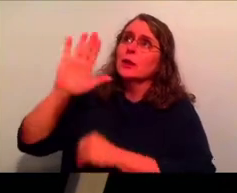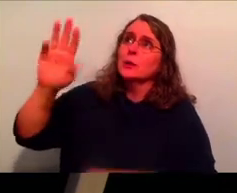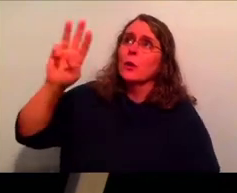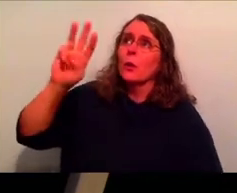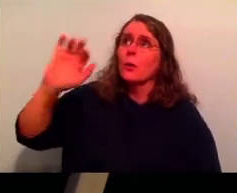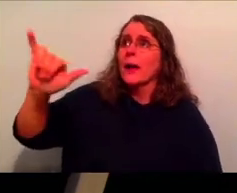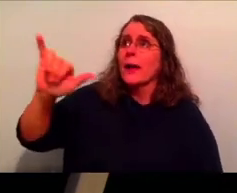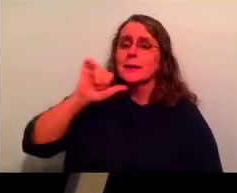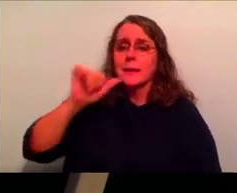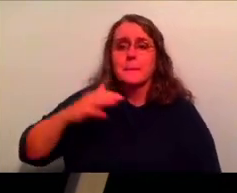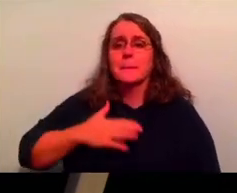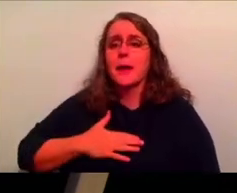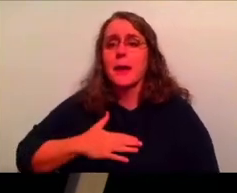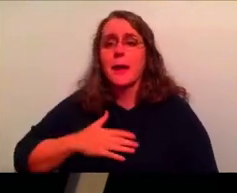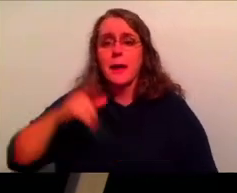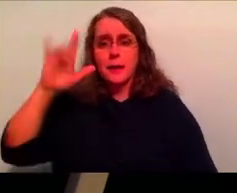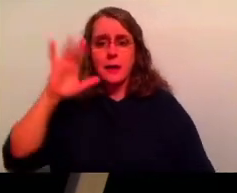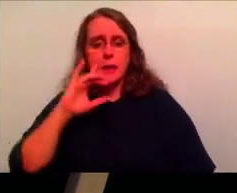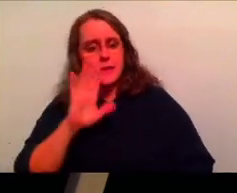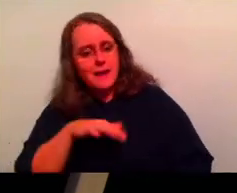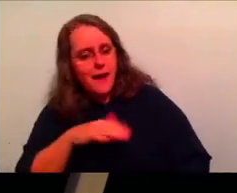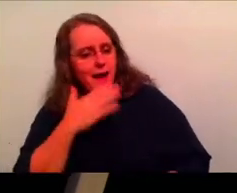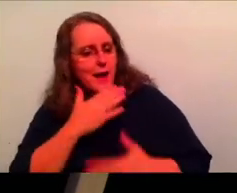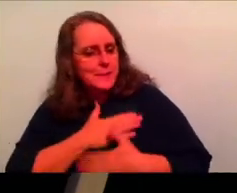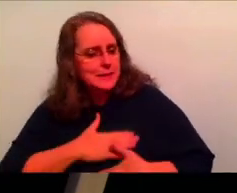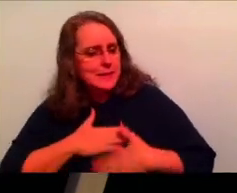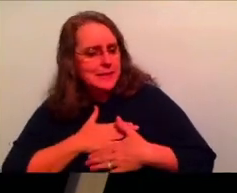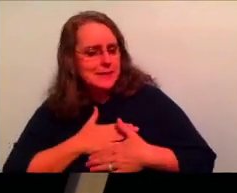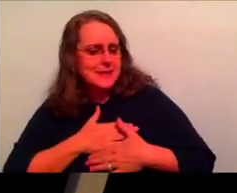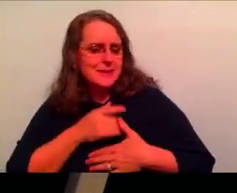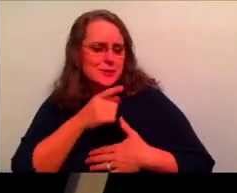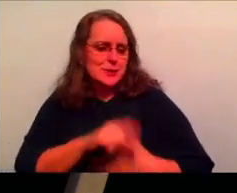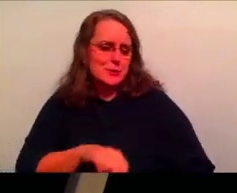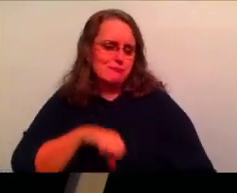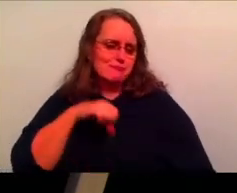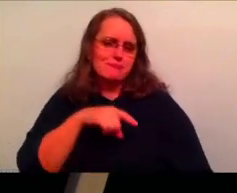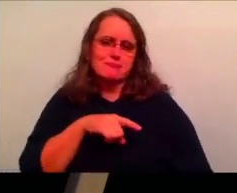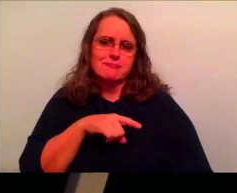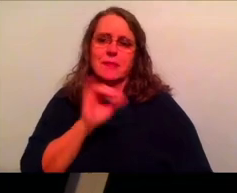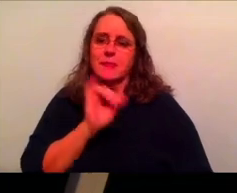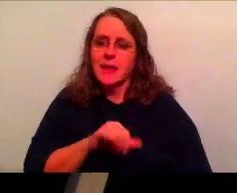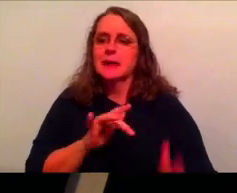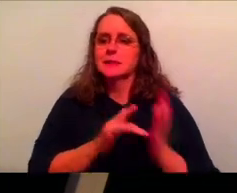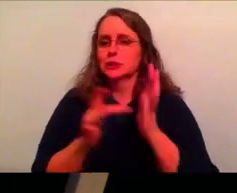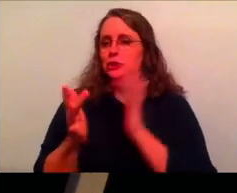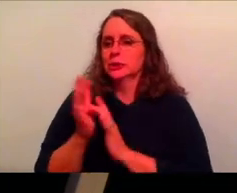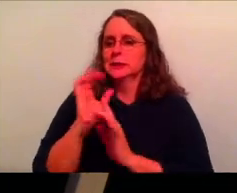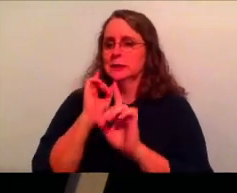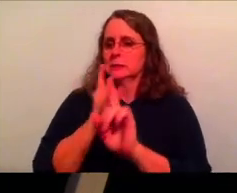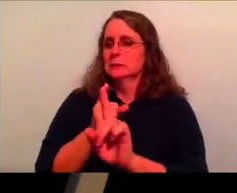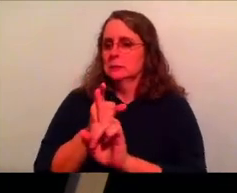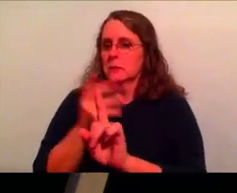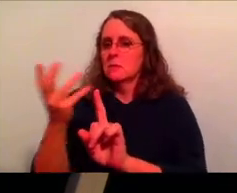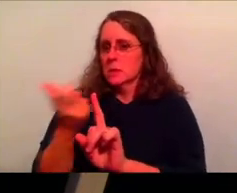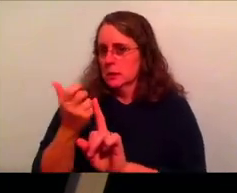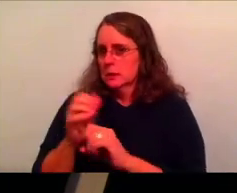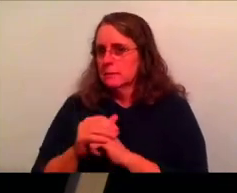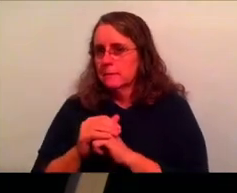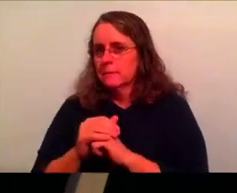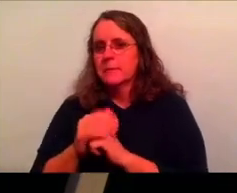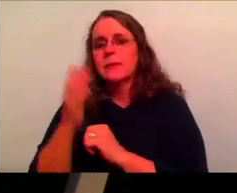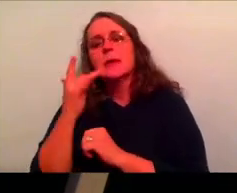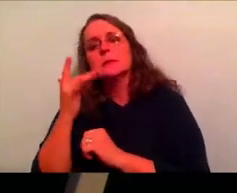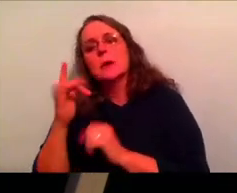says, Hey, I'm so pleased with you. That's the joy that was before Jesus. That's what Jesus was working towards. That's what he wanted. That's what kept him